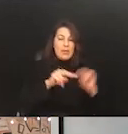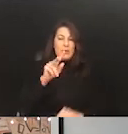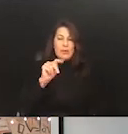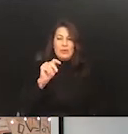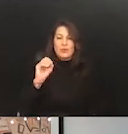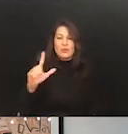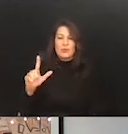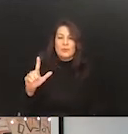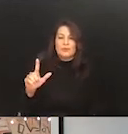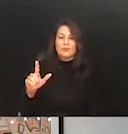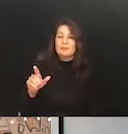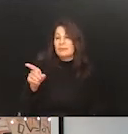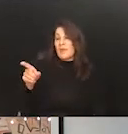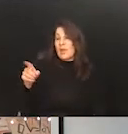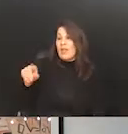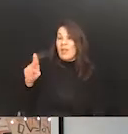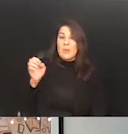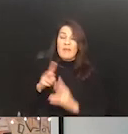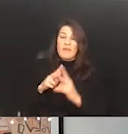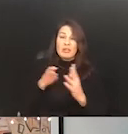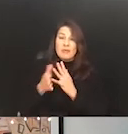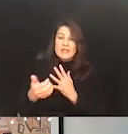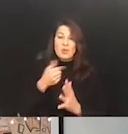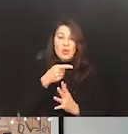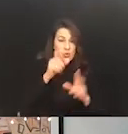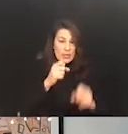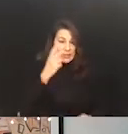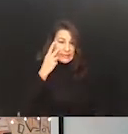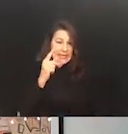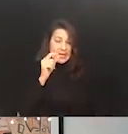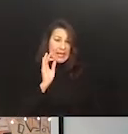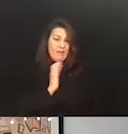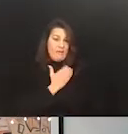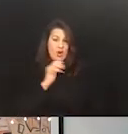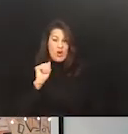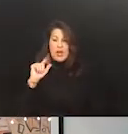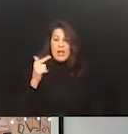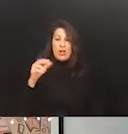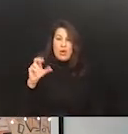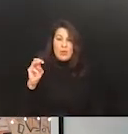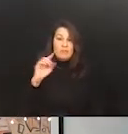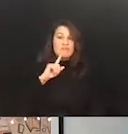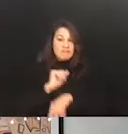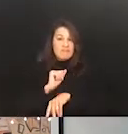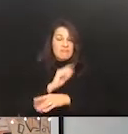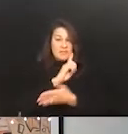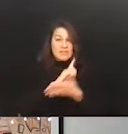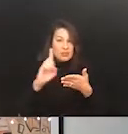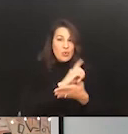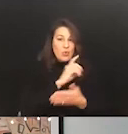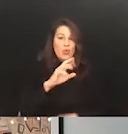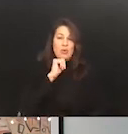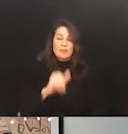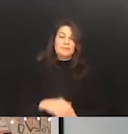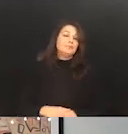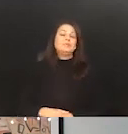Hey, you can see if our, if our algorithm actually is discriminatory or not. And, and that kind of move is